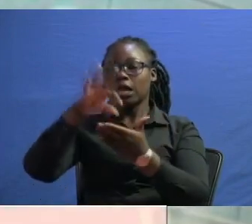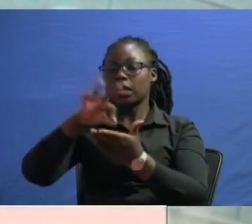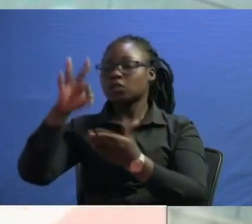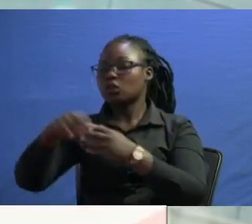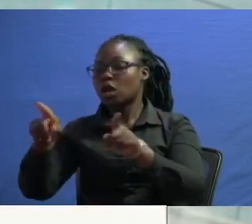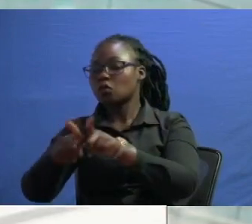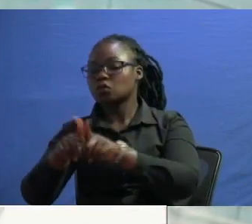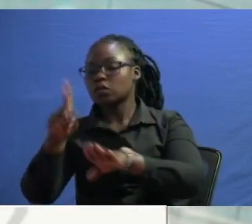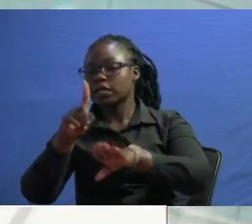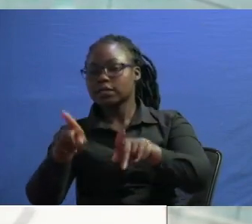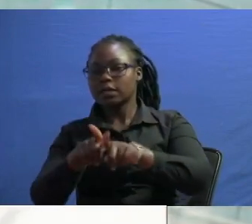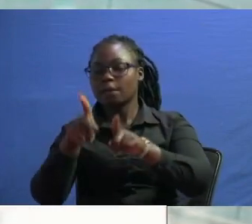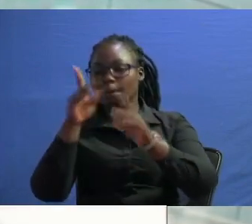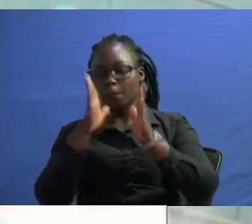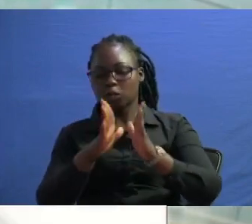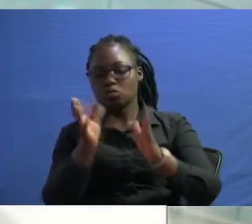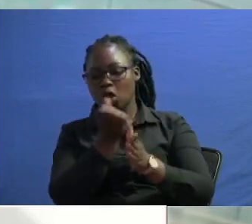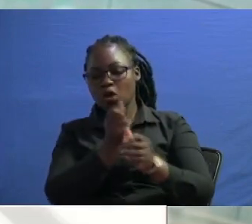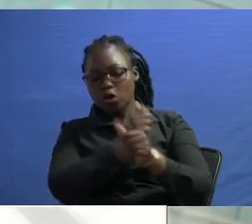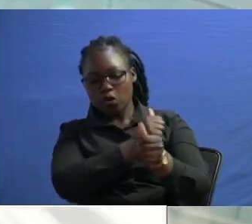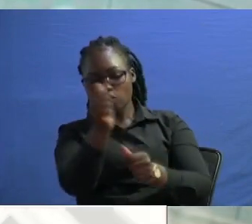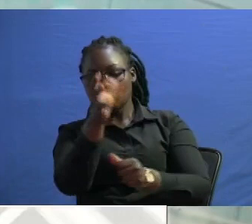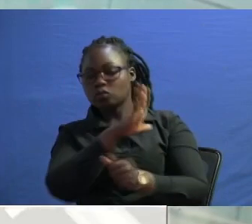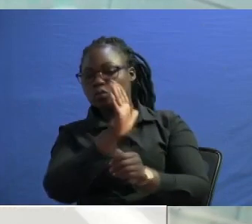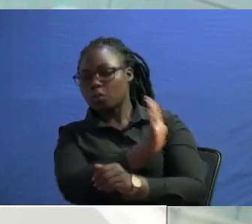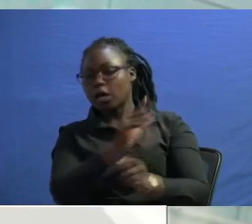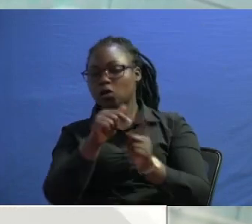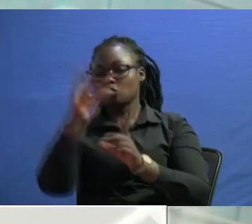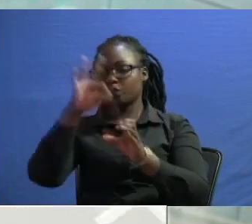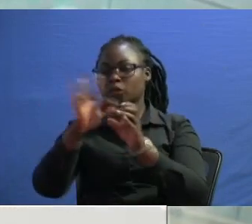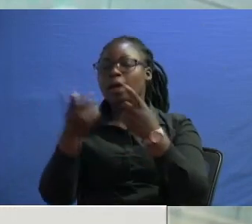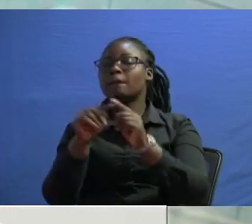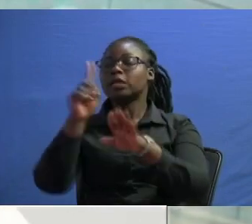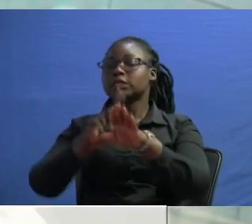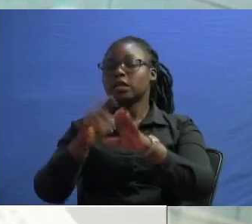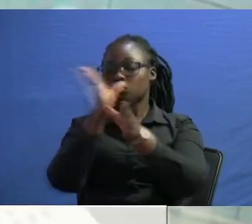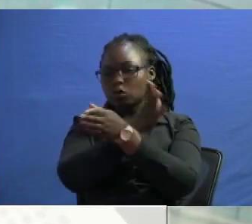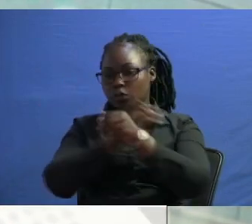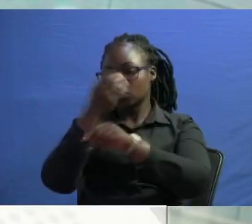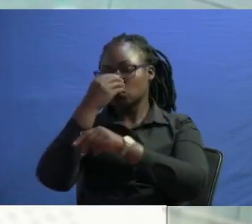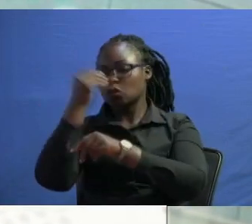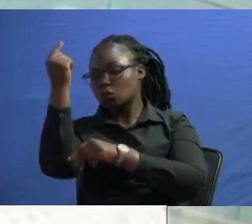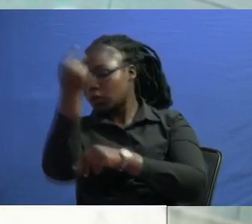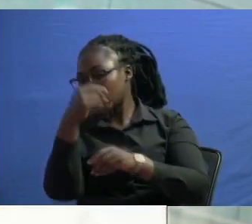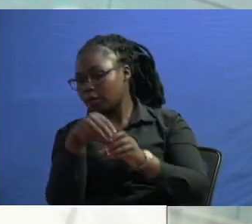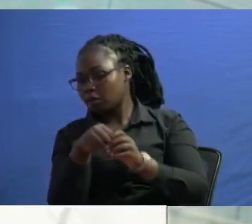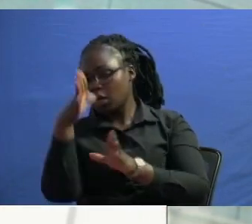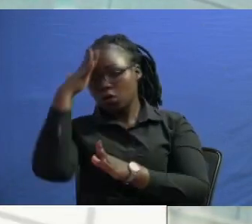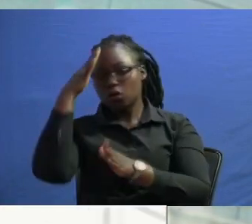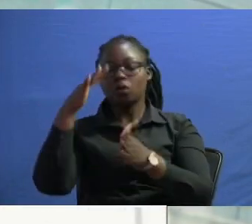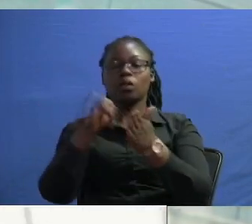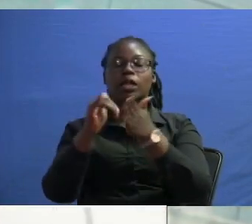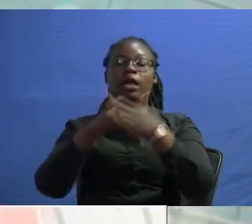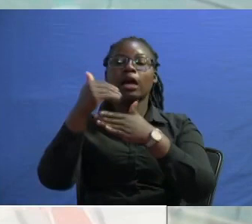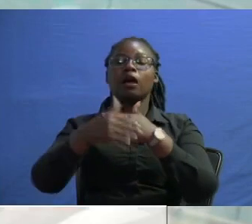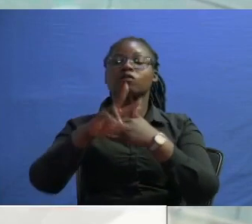refused to go back for election and then when william who now came in he realized that uh after 2007